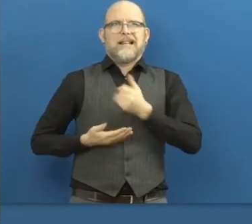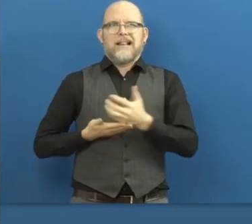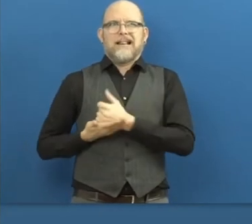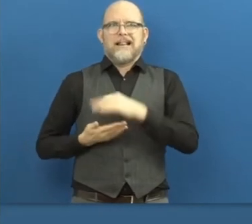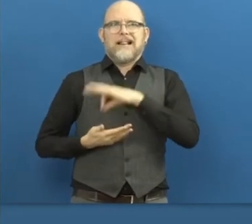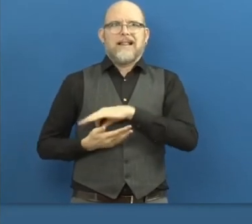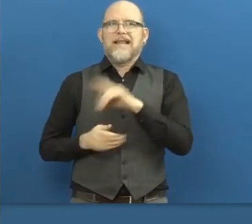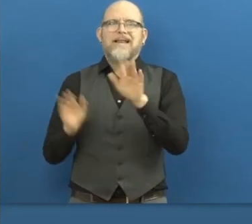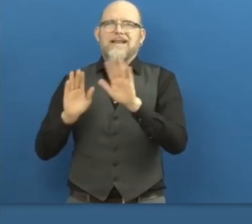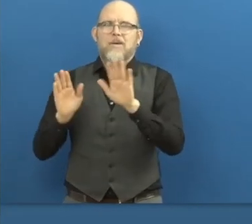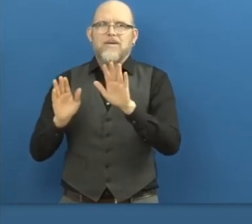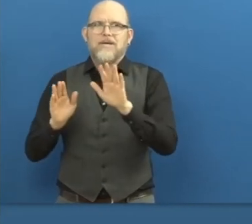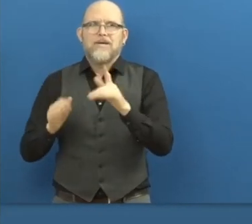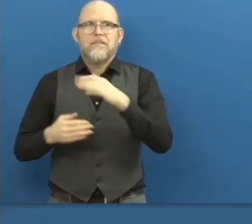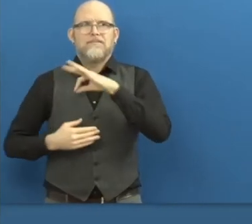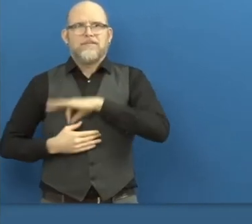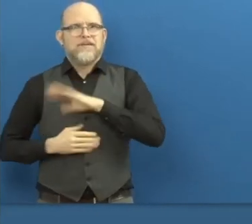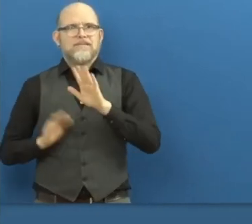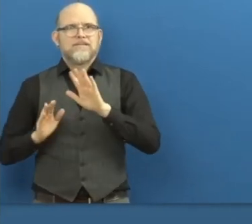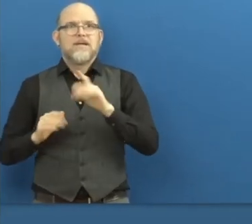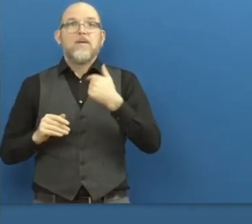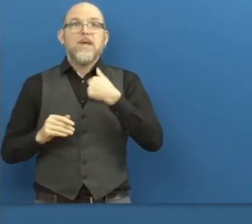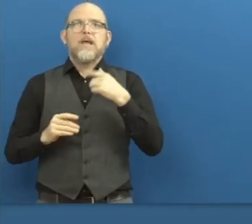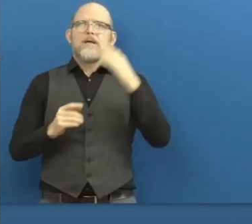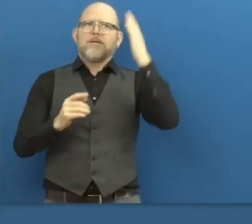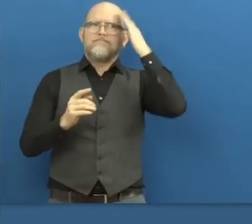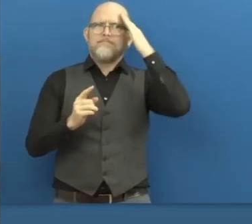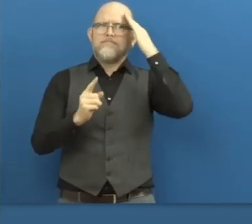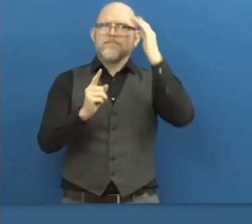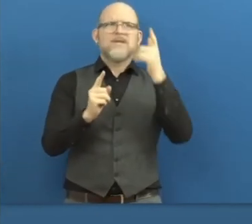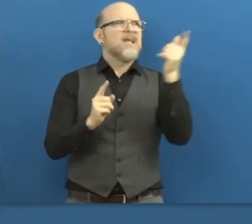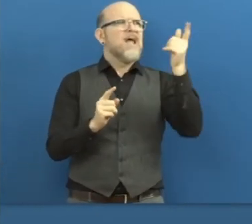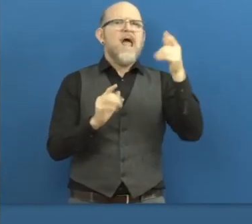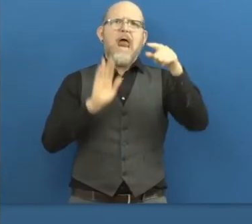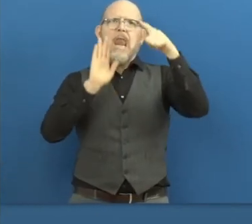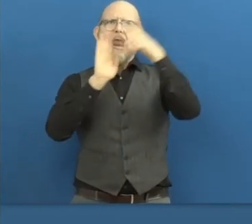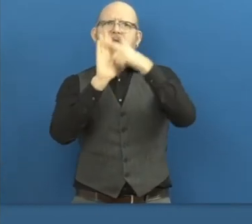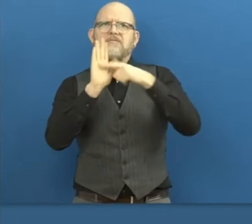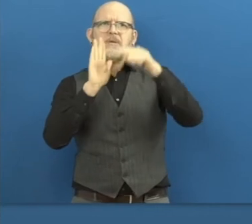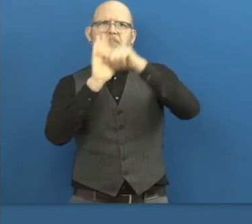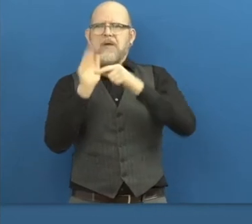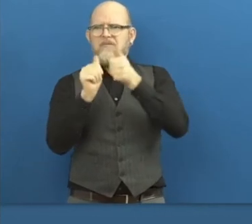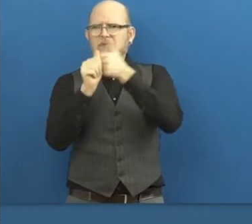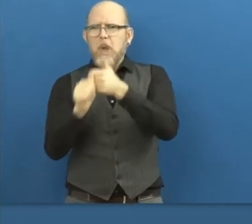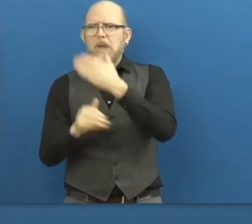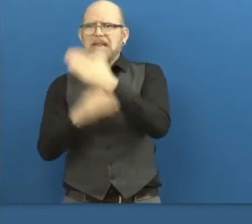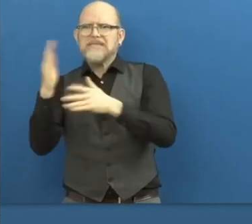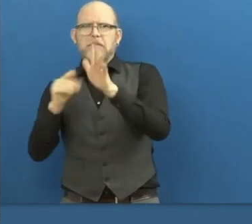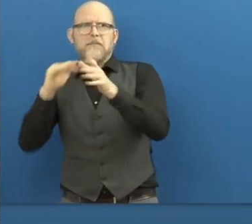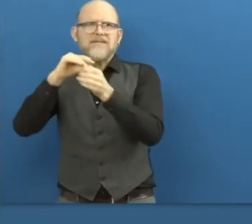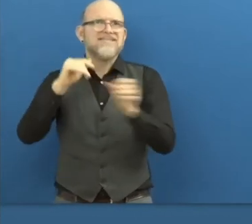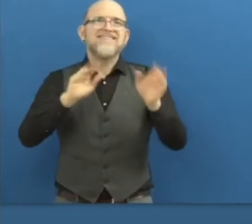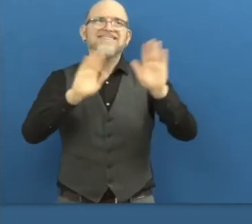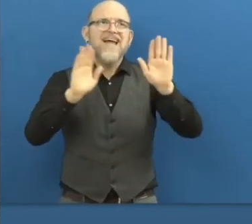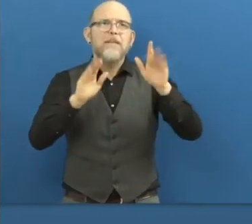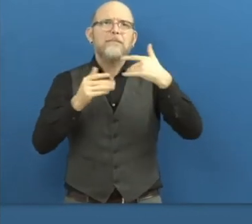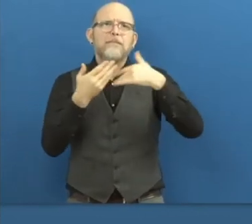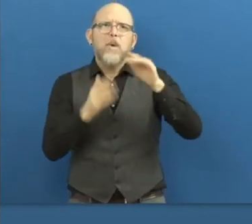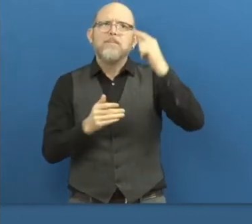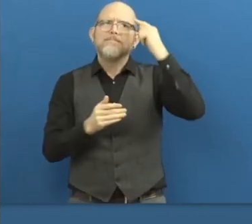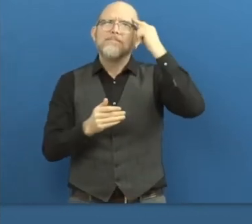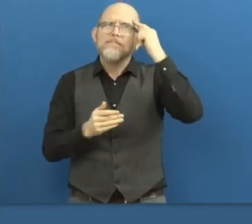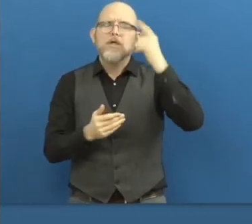We don't think about it as corporate policy and compliance. It's really about social responsibility, as Wolfgang is saying.